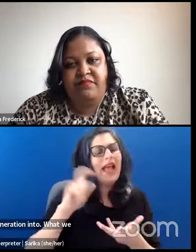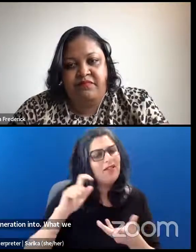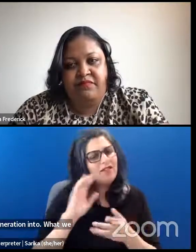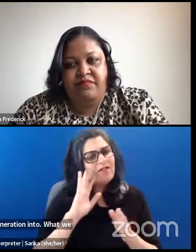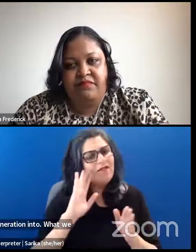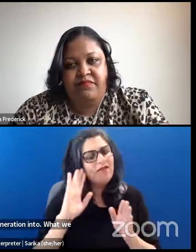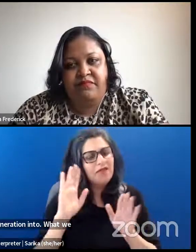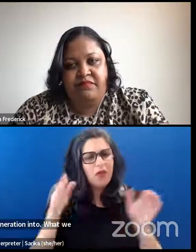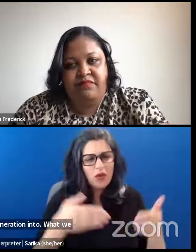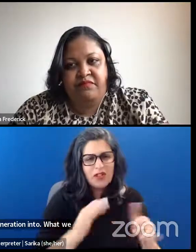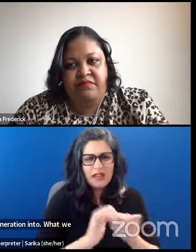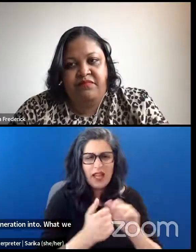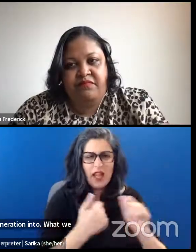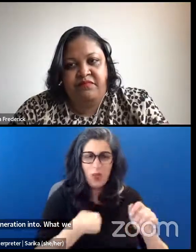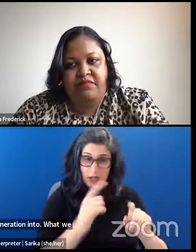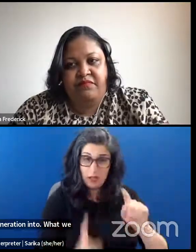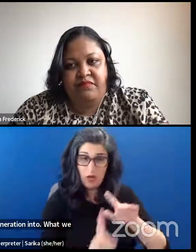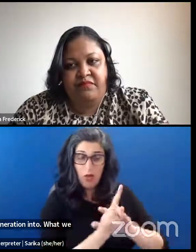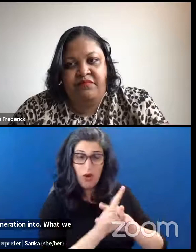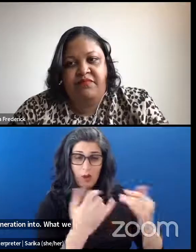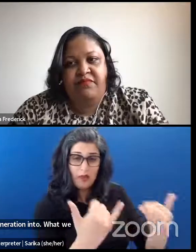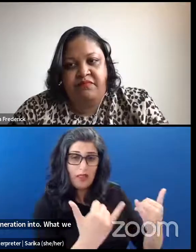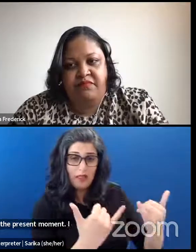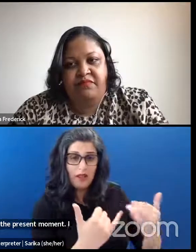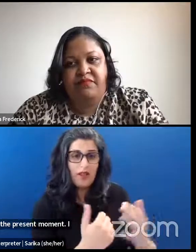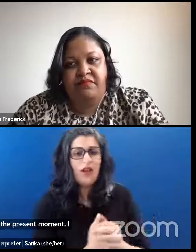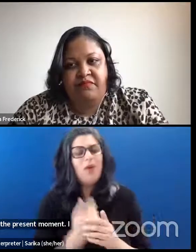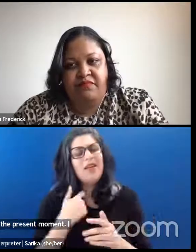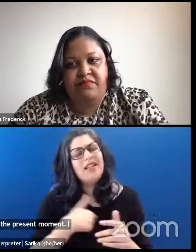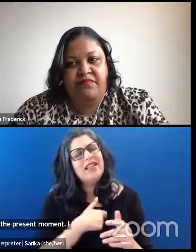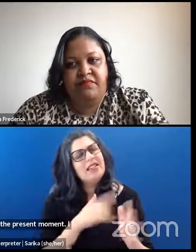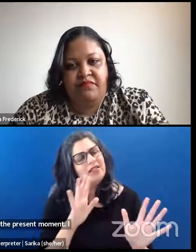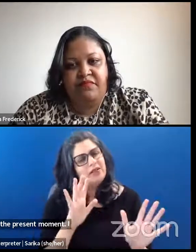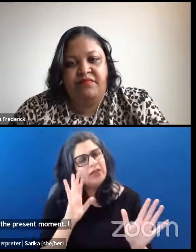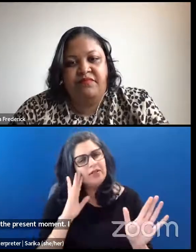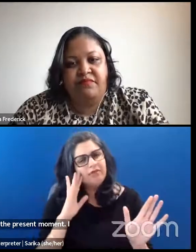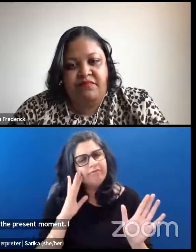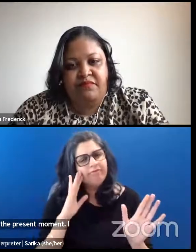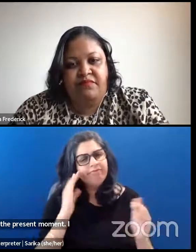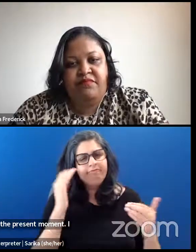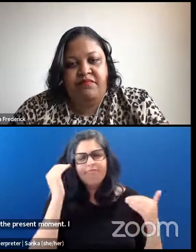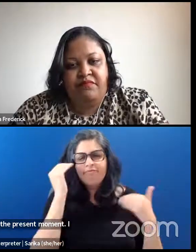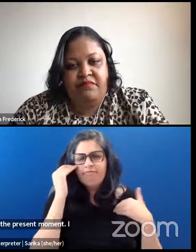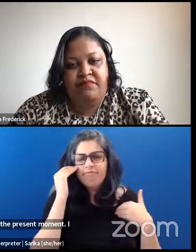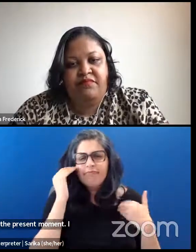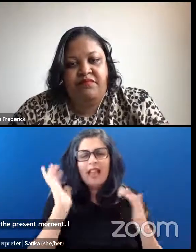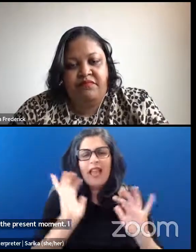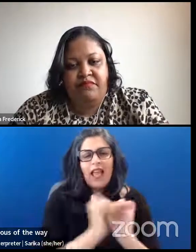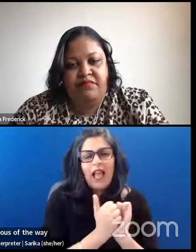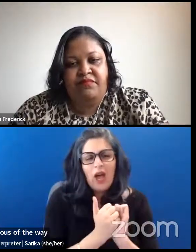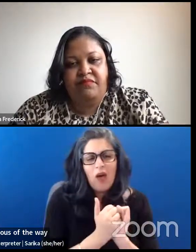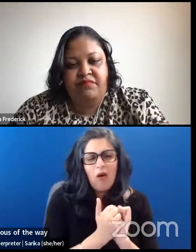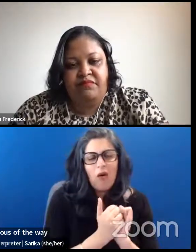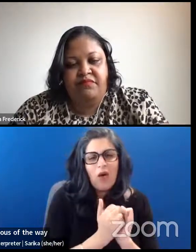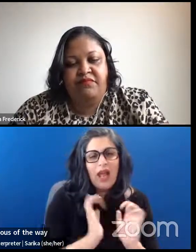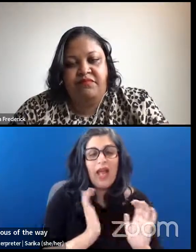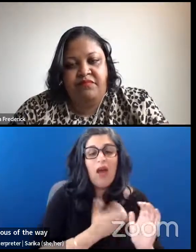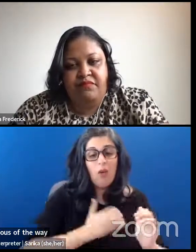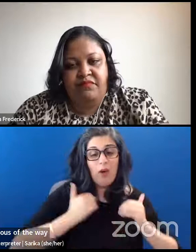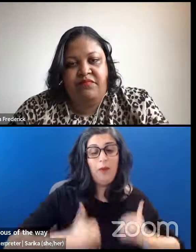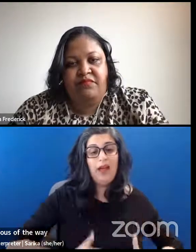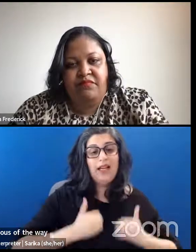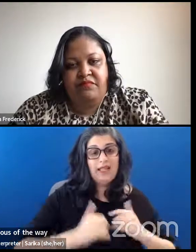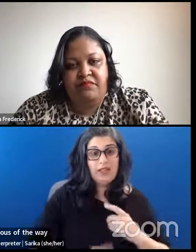And I think we can become more conscious of the way our bodies are impacted by the stressors